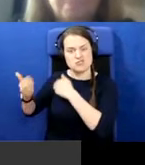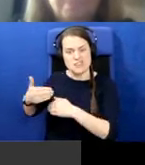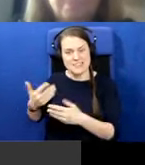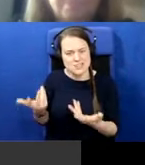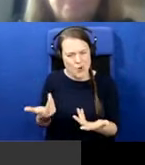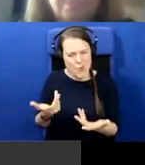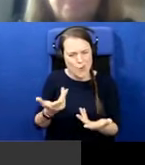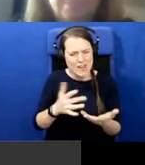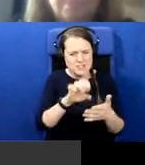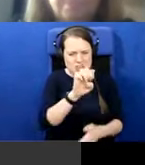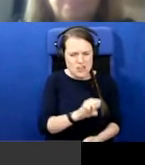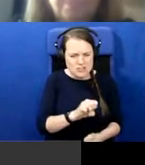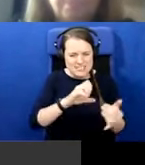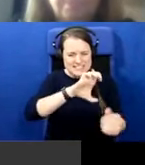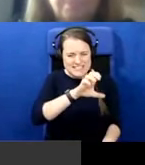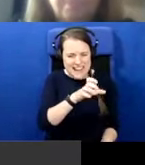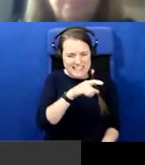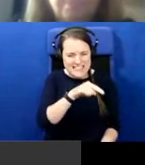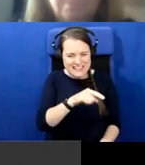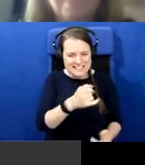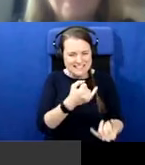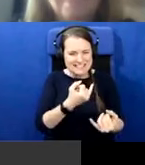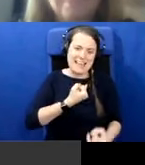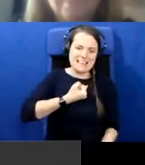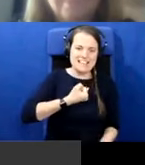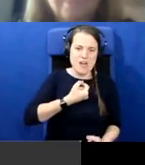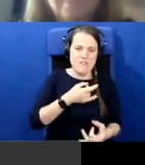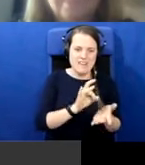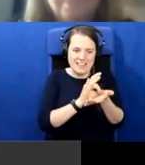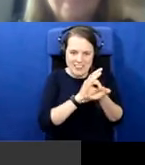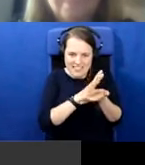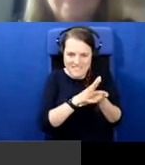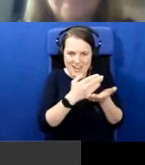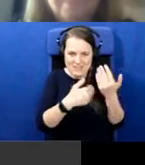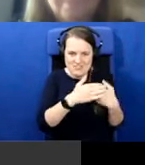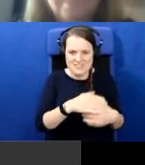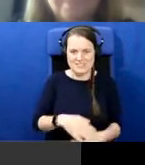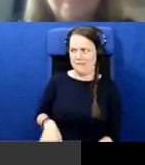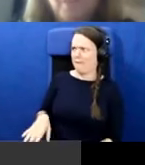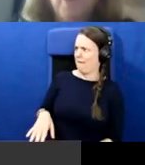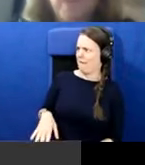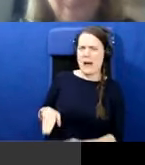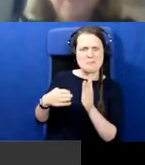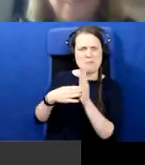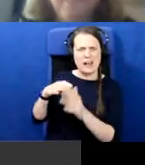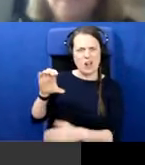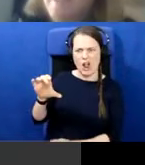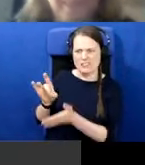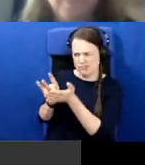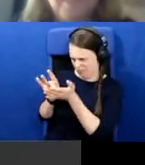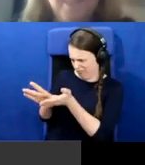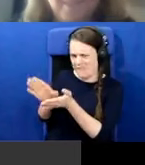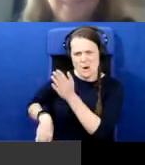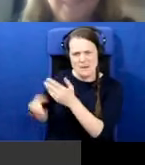perhaps, of leaving out key information? Well, I don't think Michael Collins was remotely airbrushed out of history before 1946.